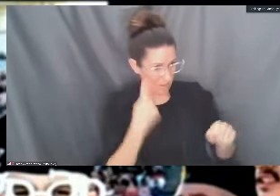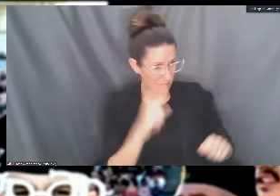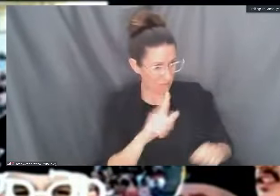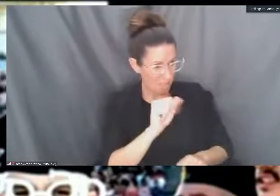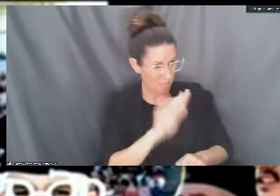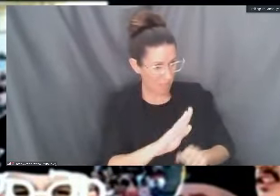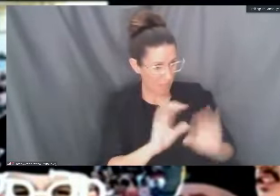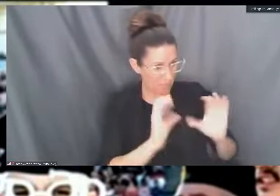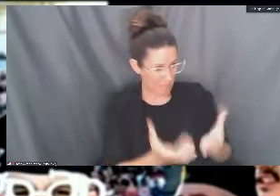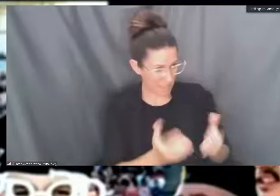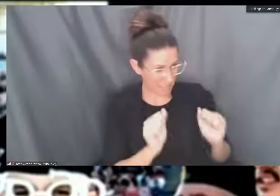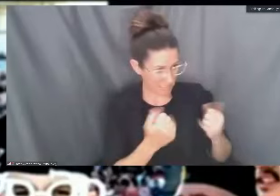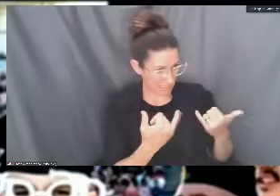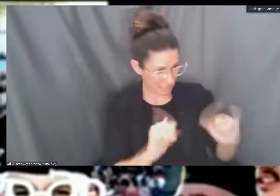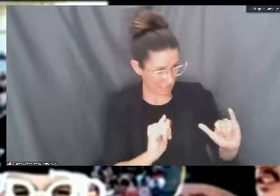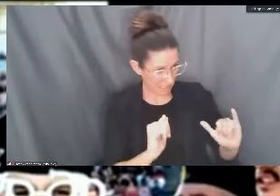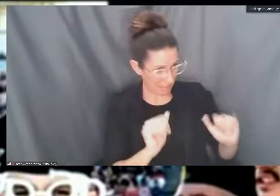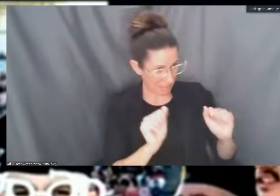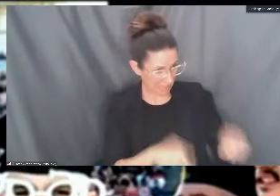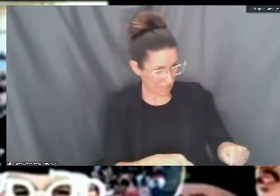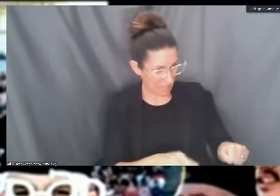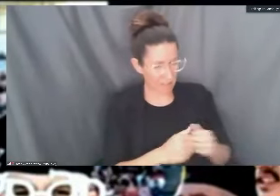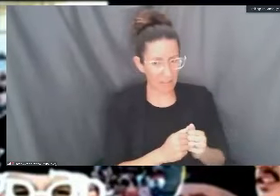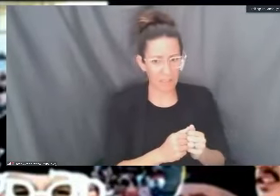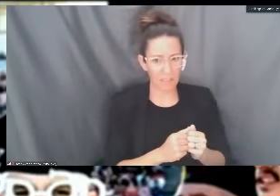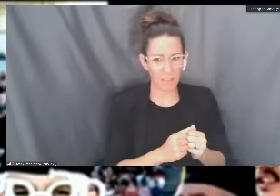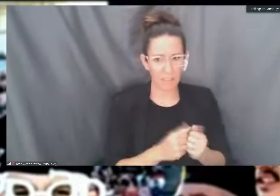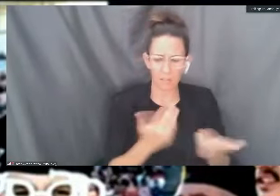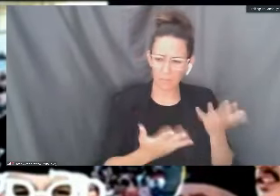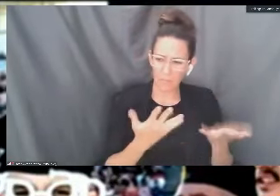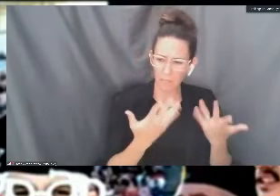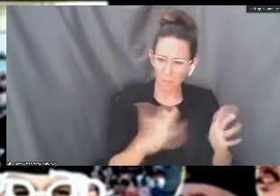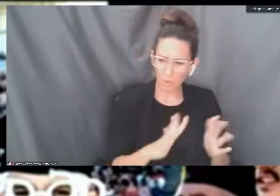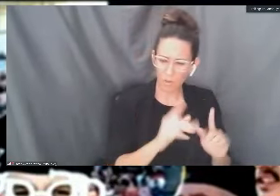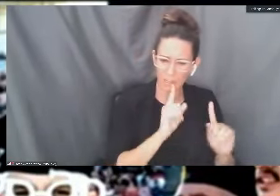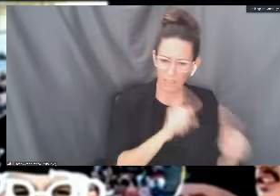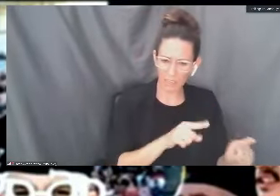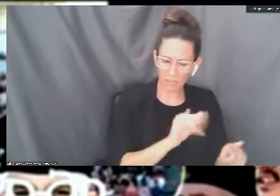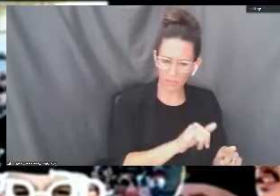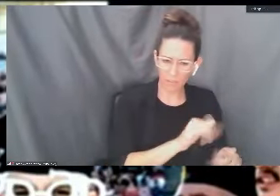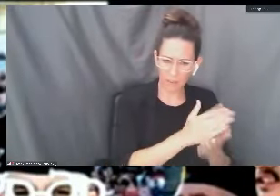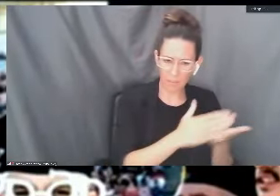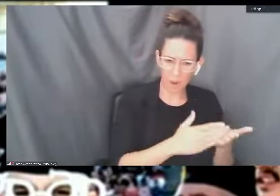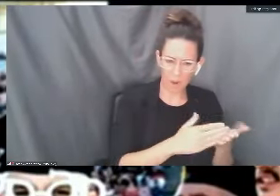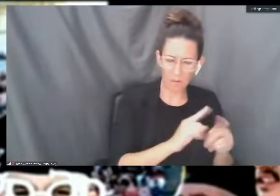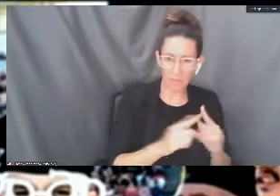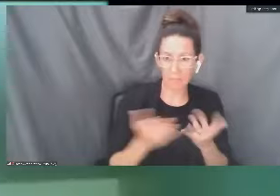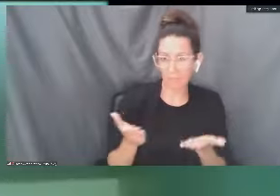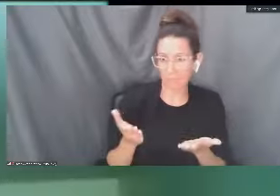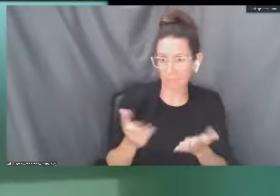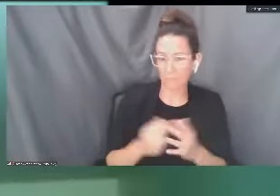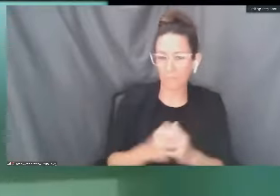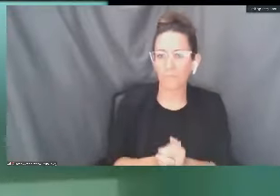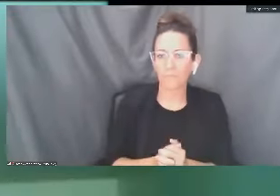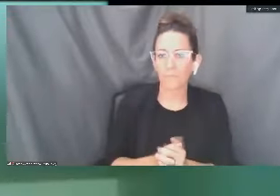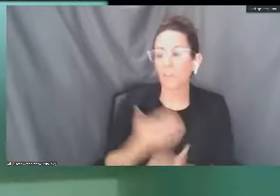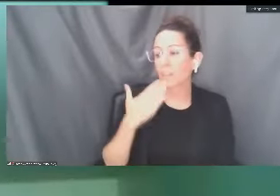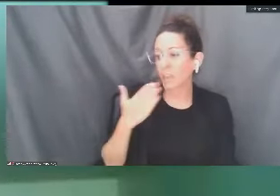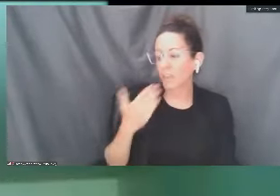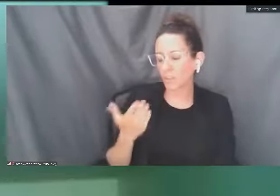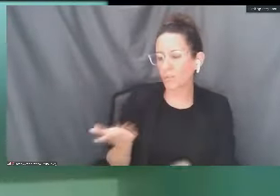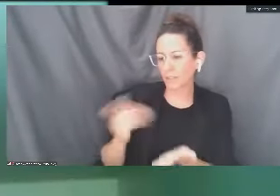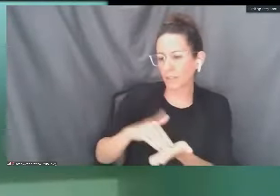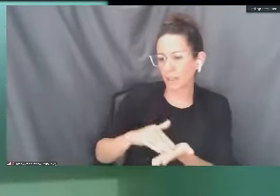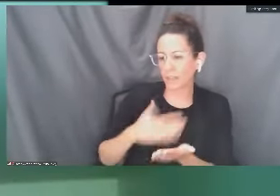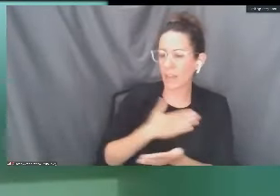are the bulk of classes to be taken? You may have already answered this in part in other questions, but. Okay. Well, thank you. And I